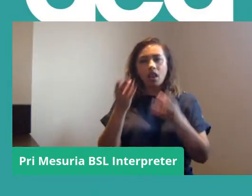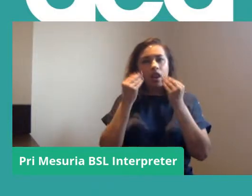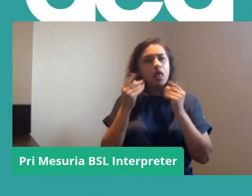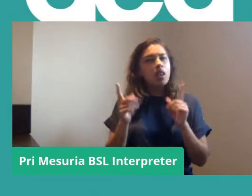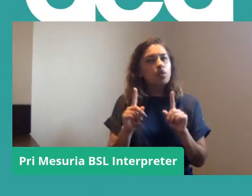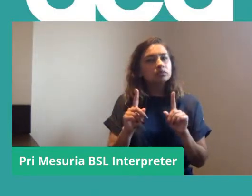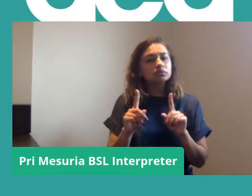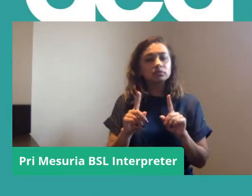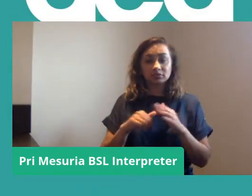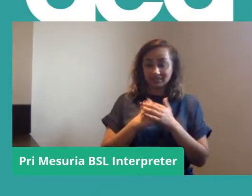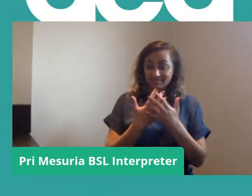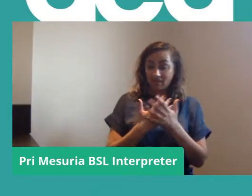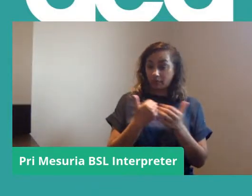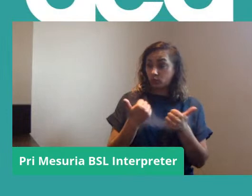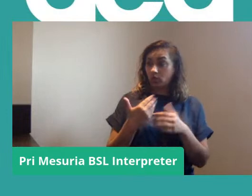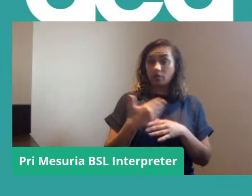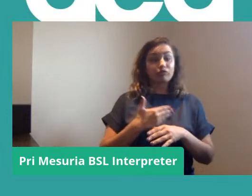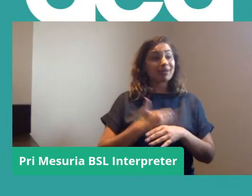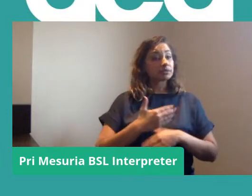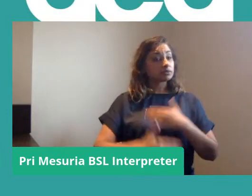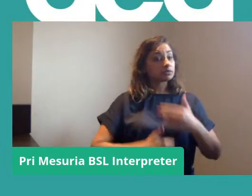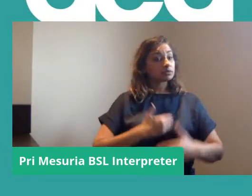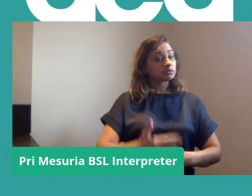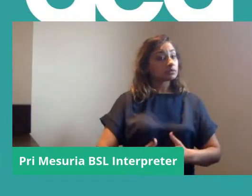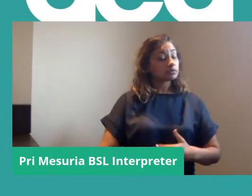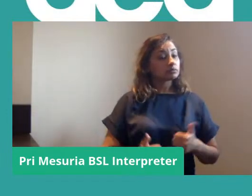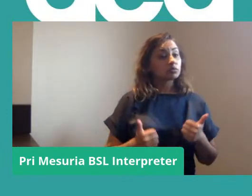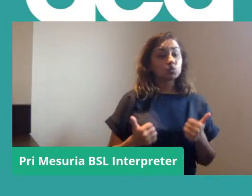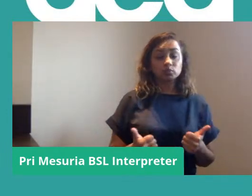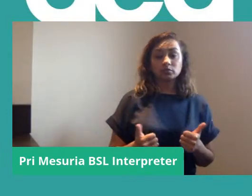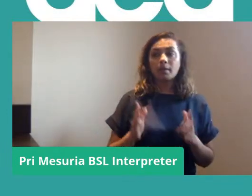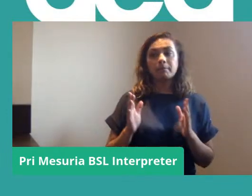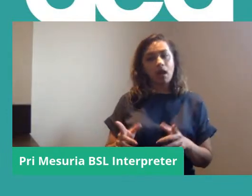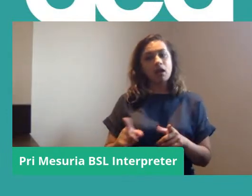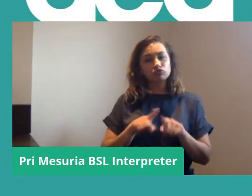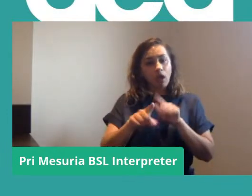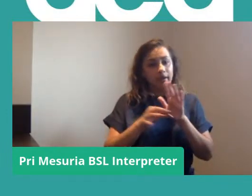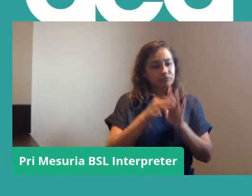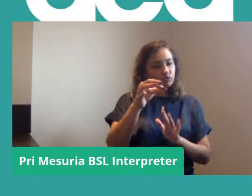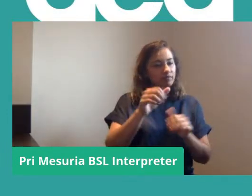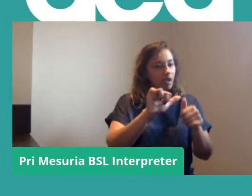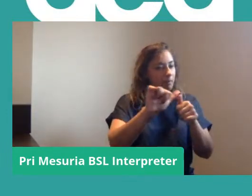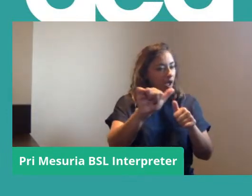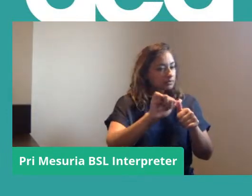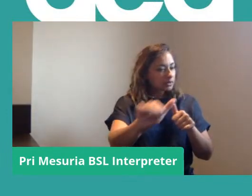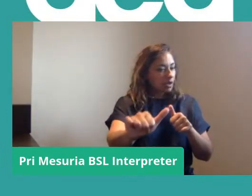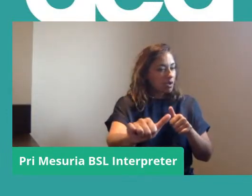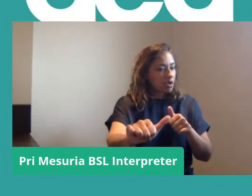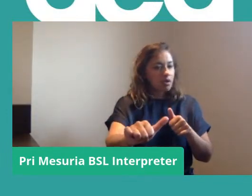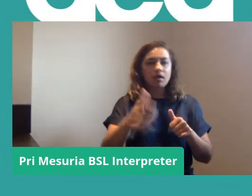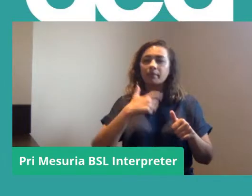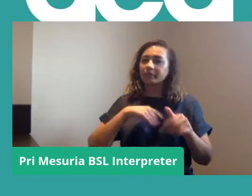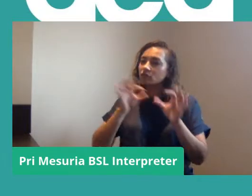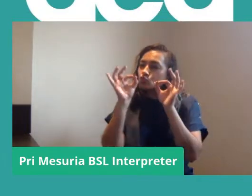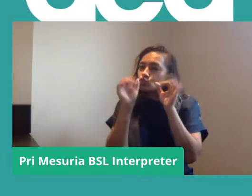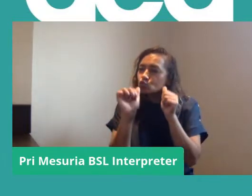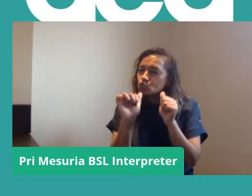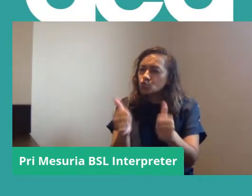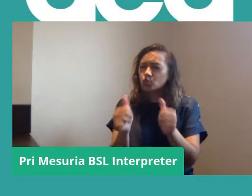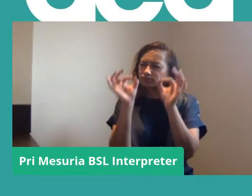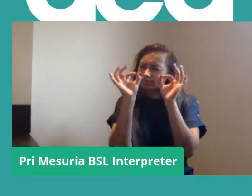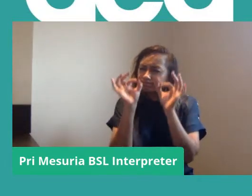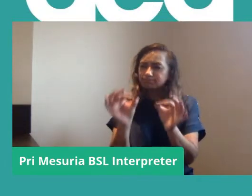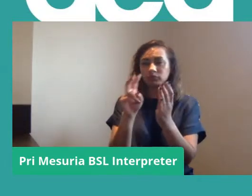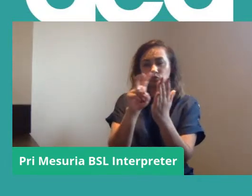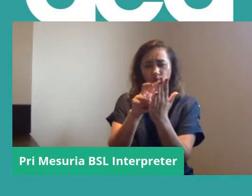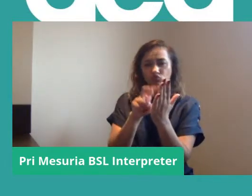build on our current good practice, but make it better. Meticulous record-keeping of who you're talking